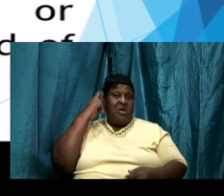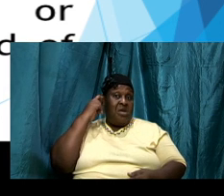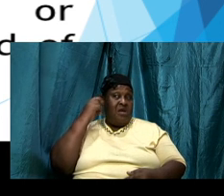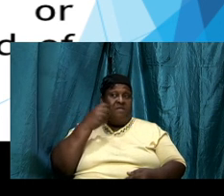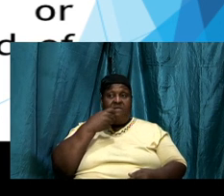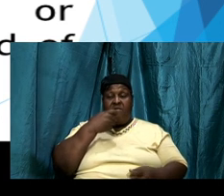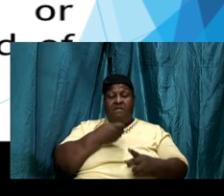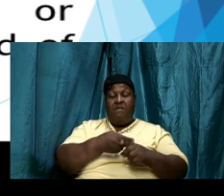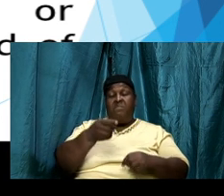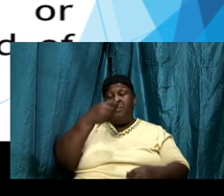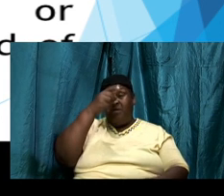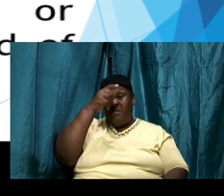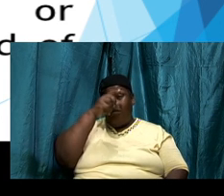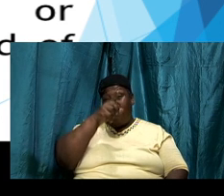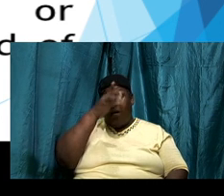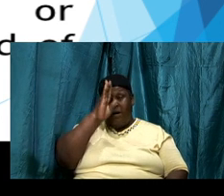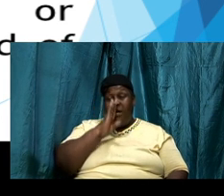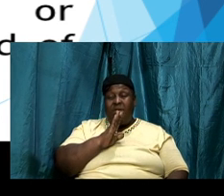Lord